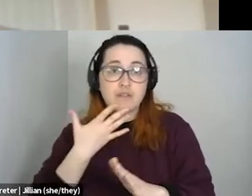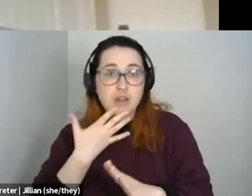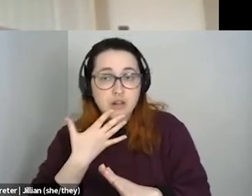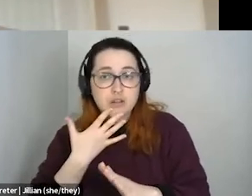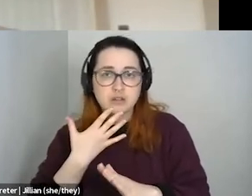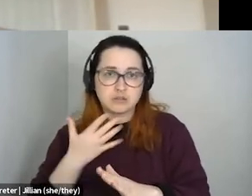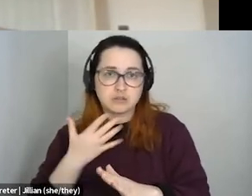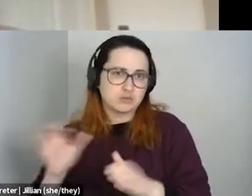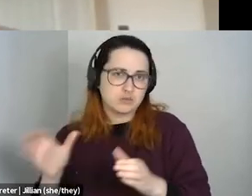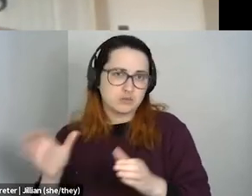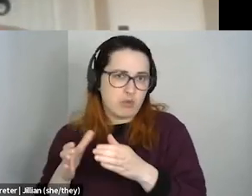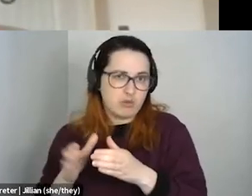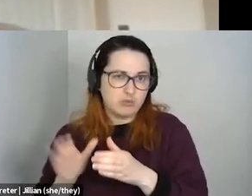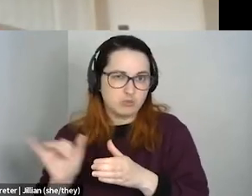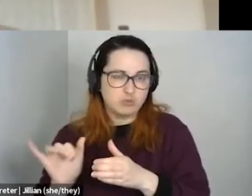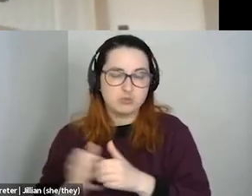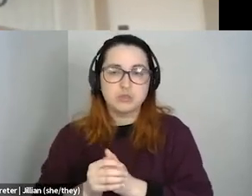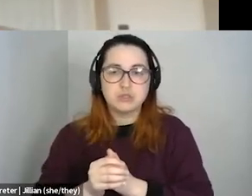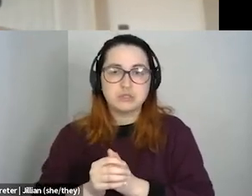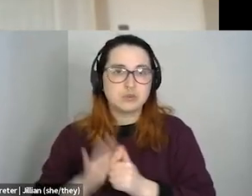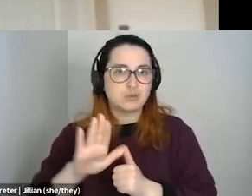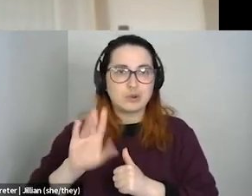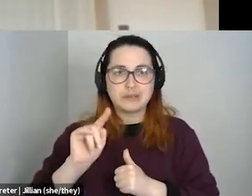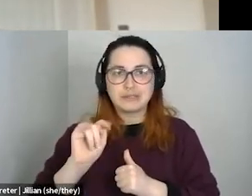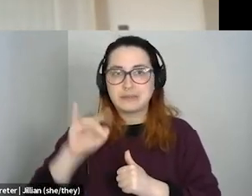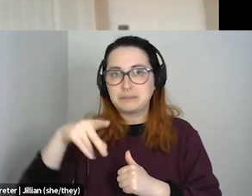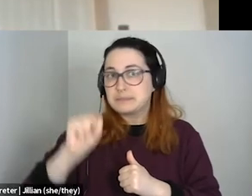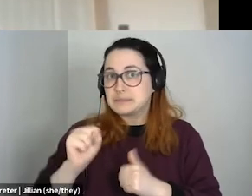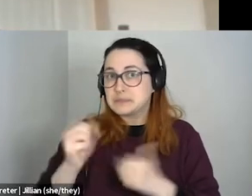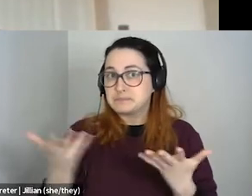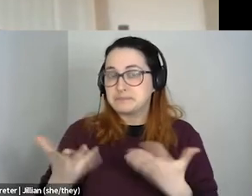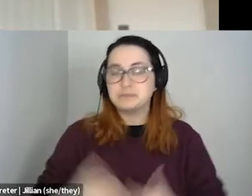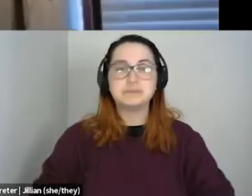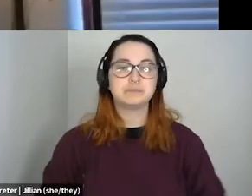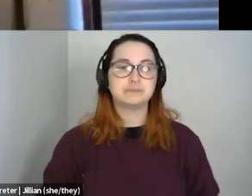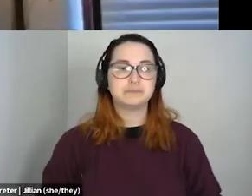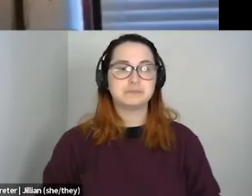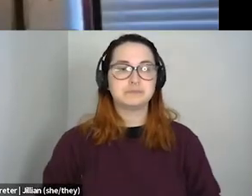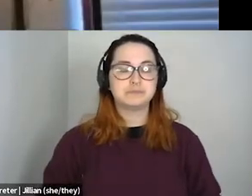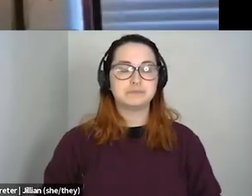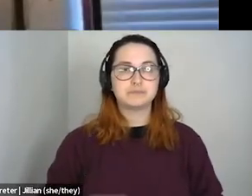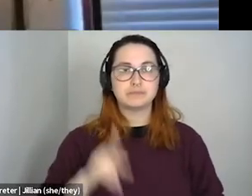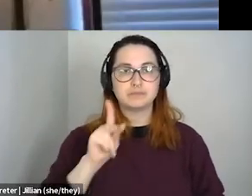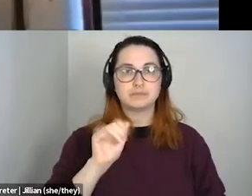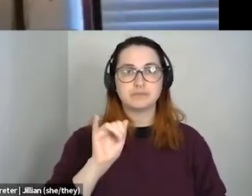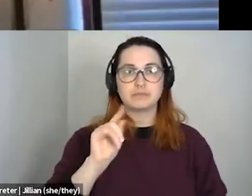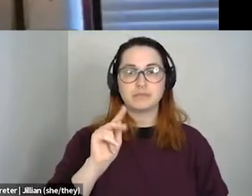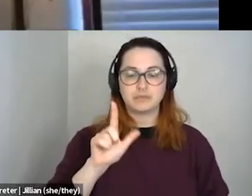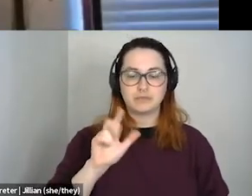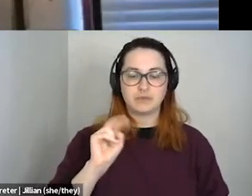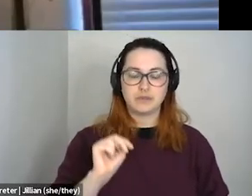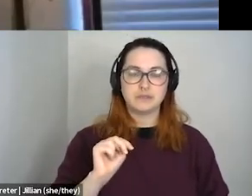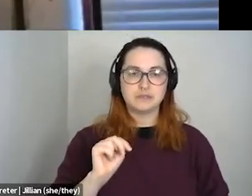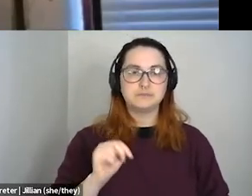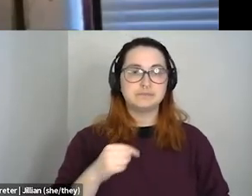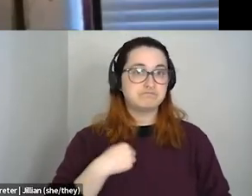small, um, that you can give, um, I don't know. Yeah. Um, I would recommend to